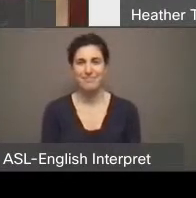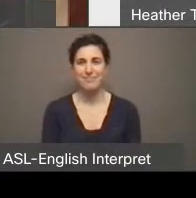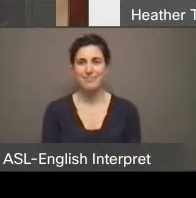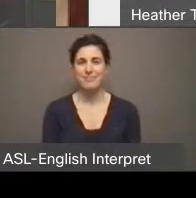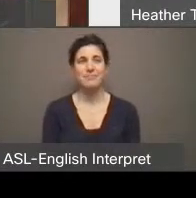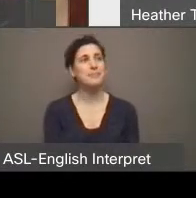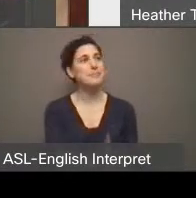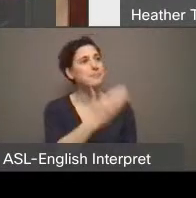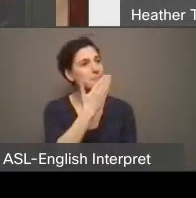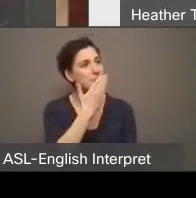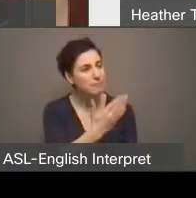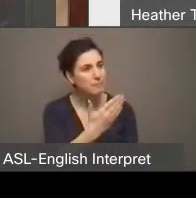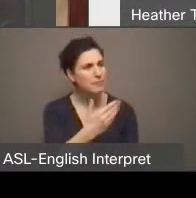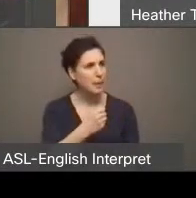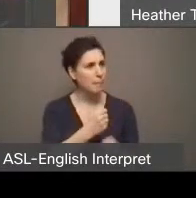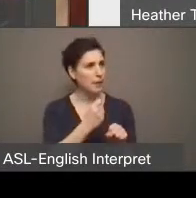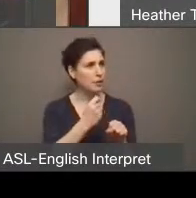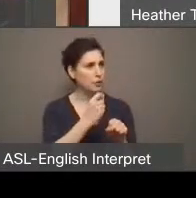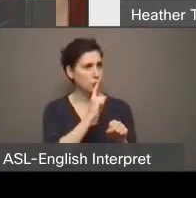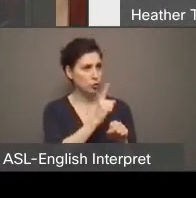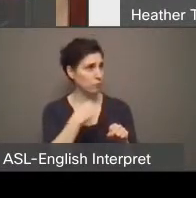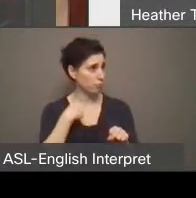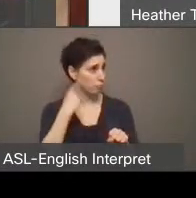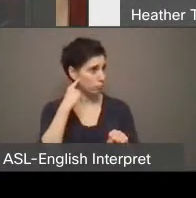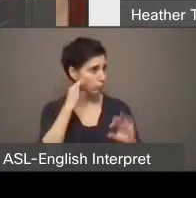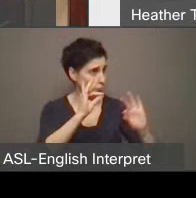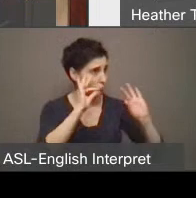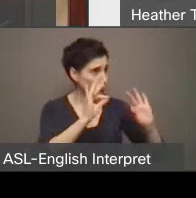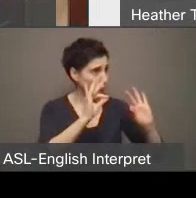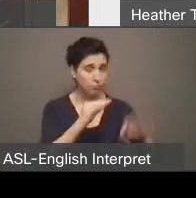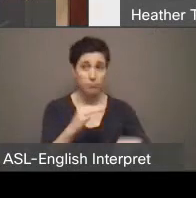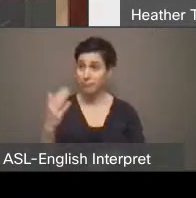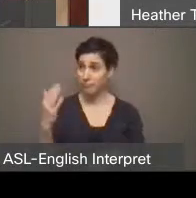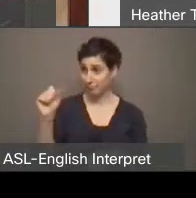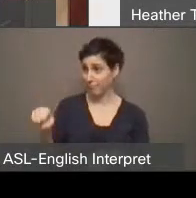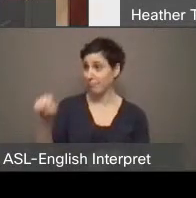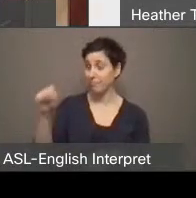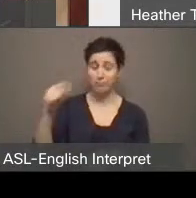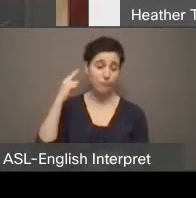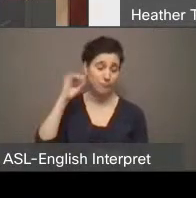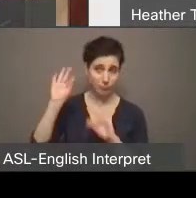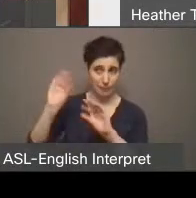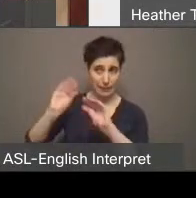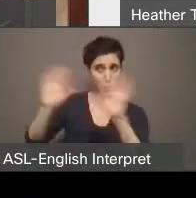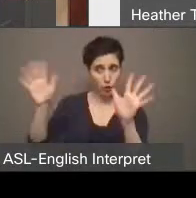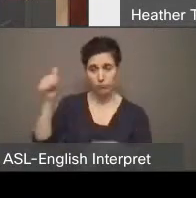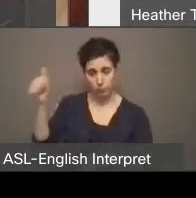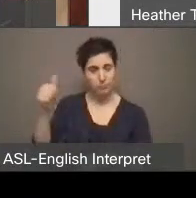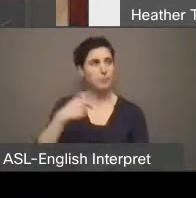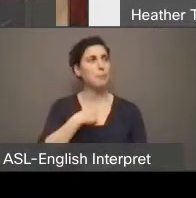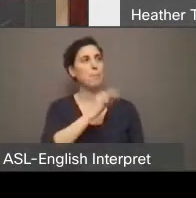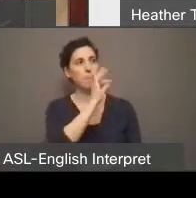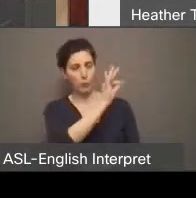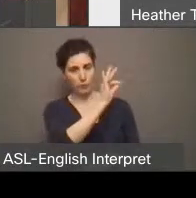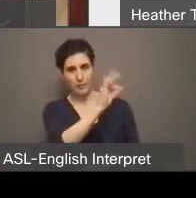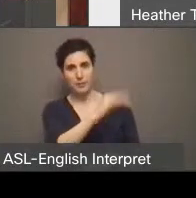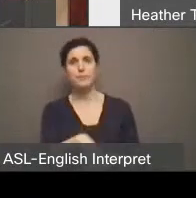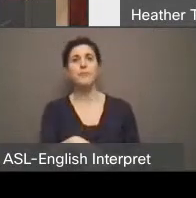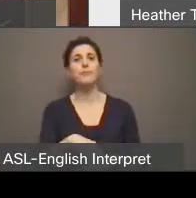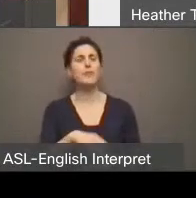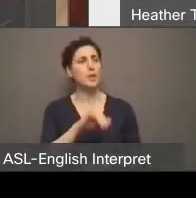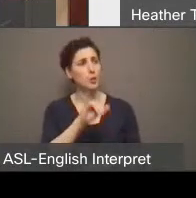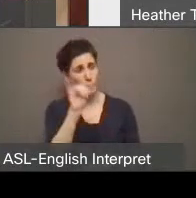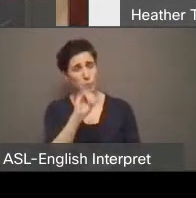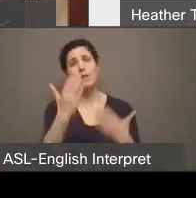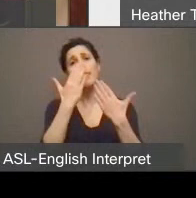you. Thank you. Just making sure that I'm still audible. Is that right? You can be heard quite well. Yes. Perfect. Excellent. And just want to